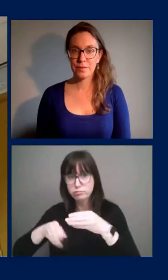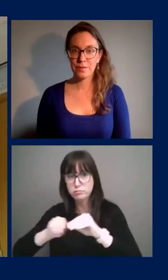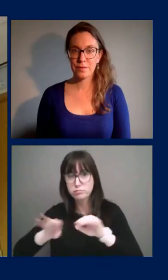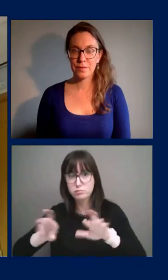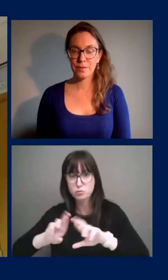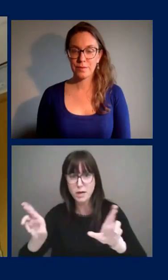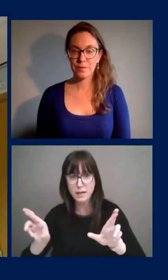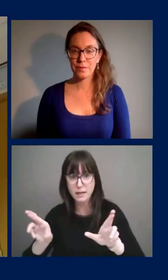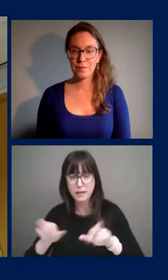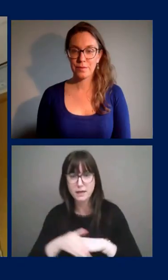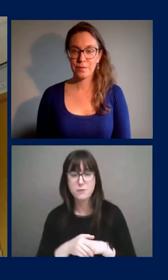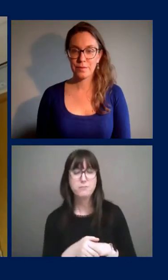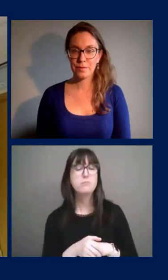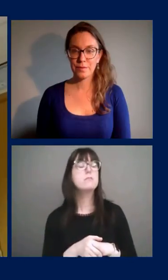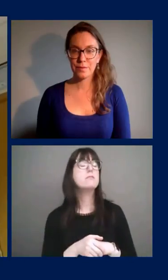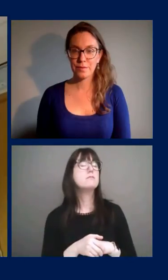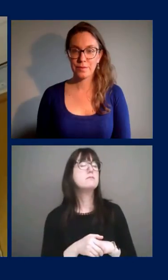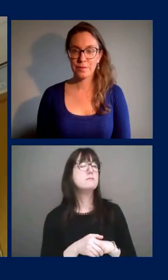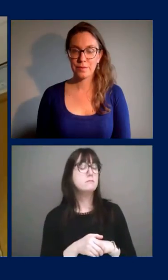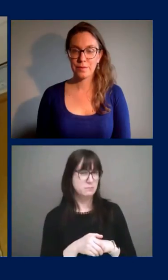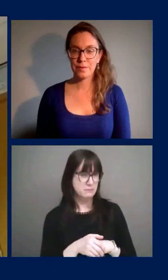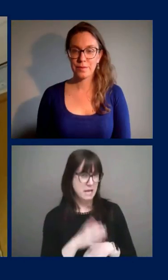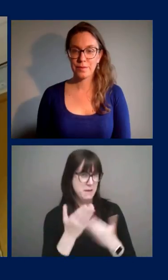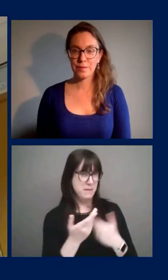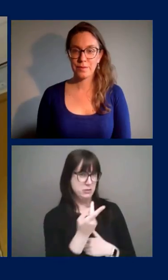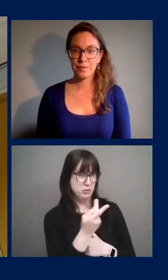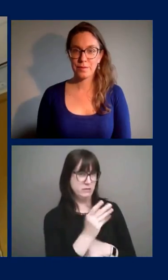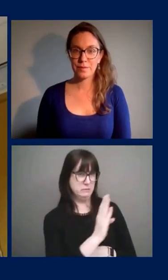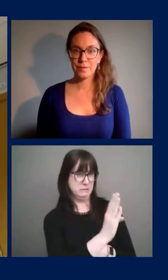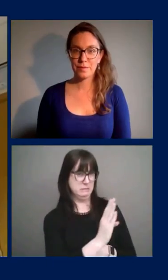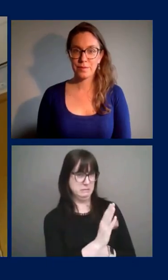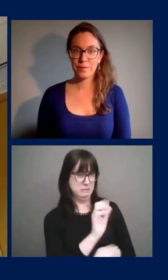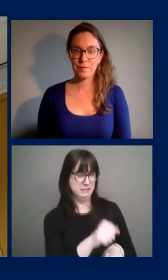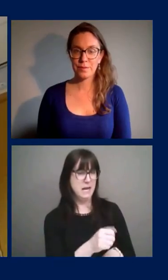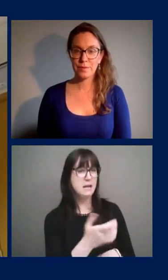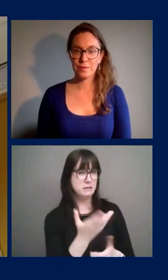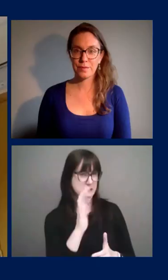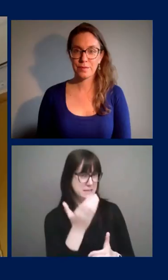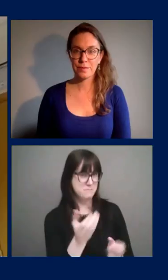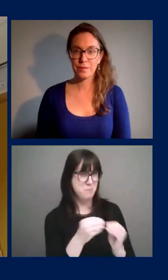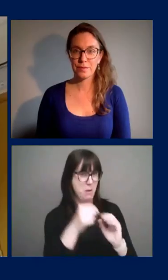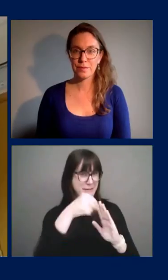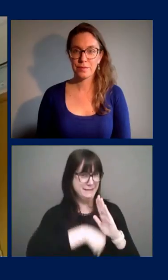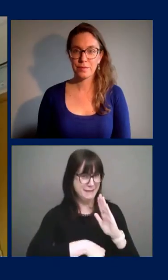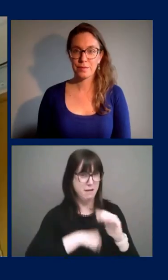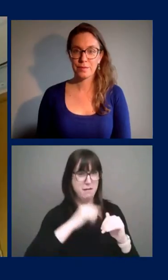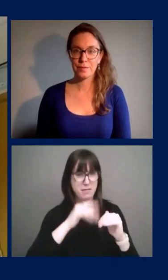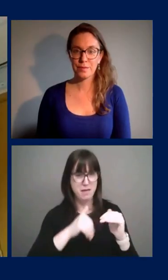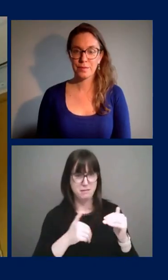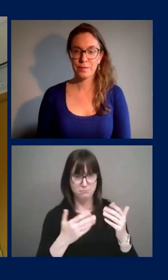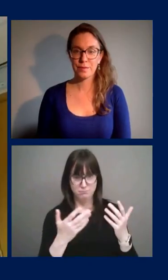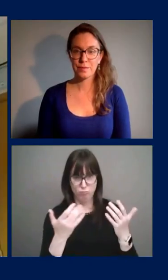So I might have to follow up with you offline if you would like a lot more detail on this. We have